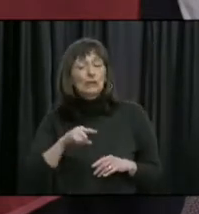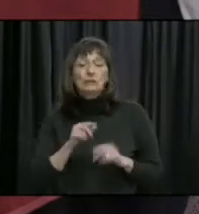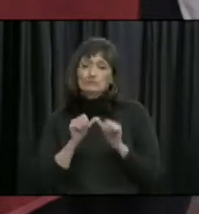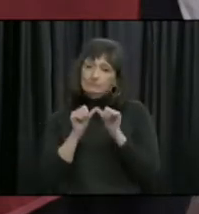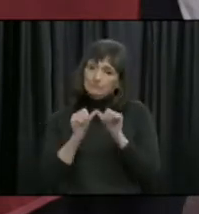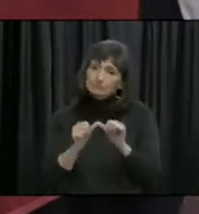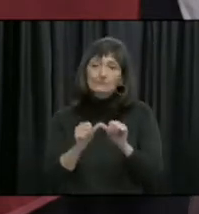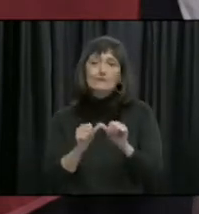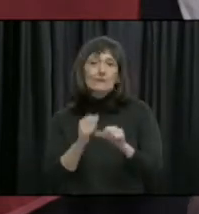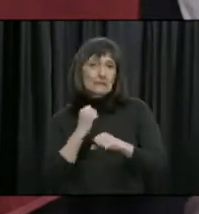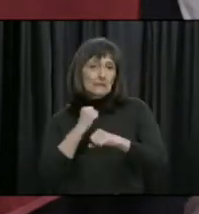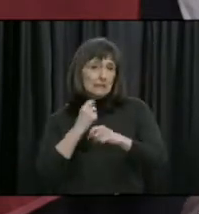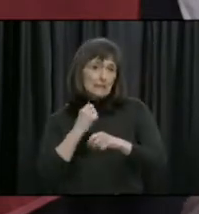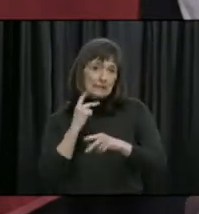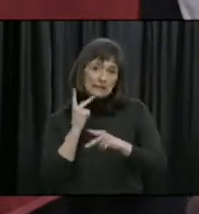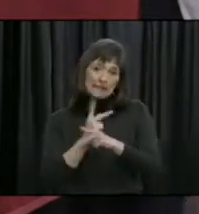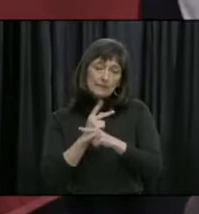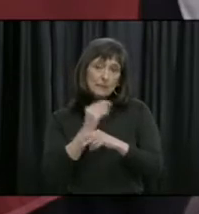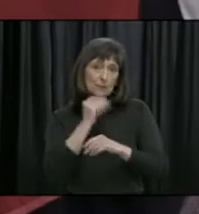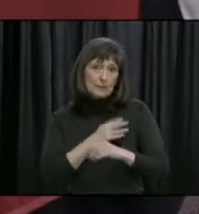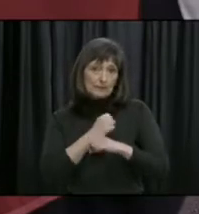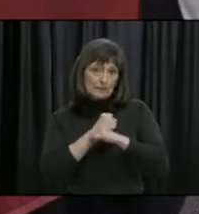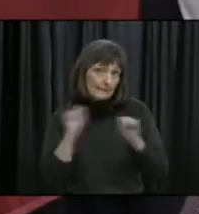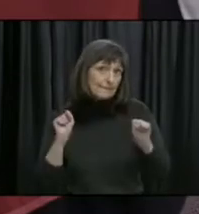the economic security of women in our province.